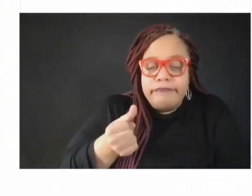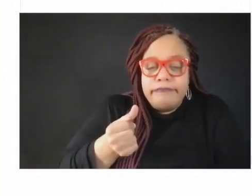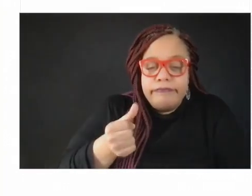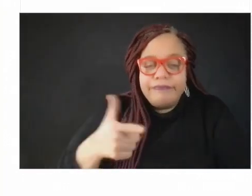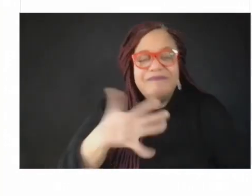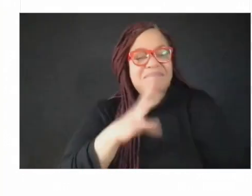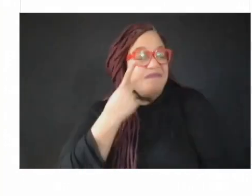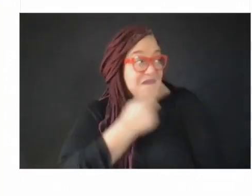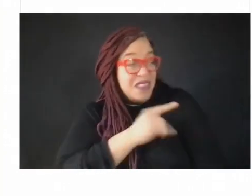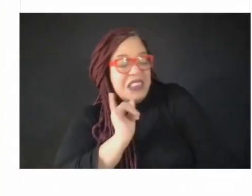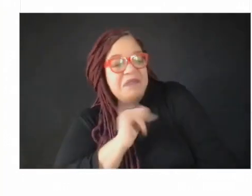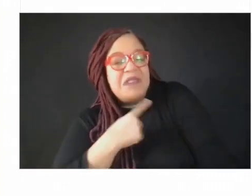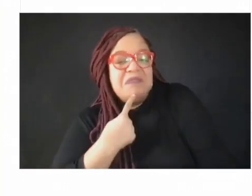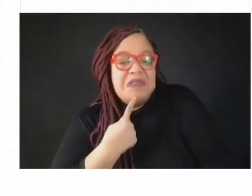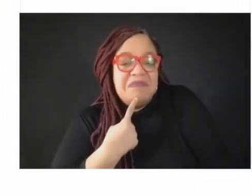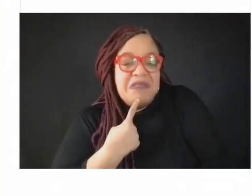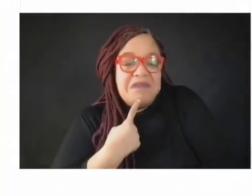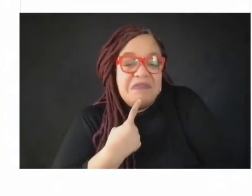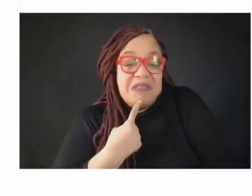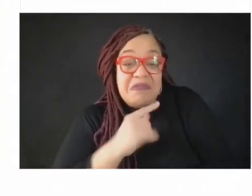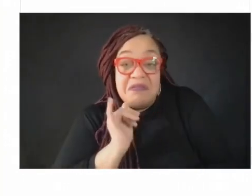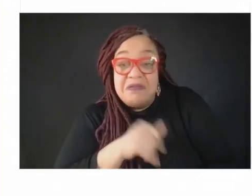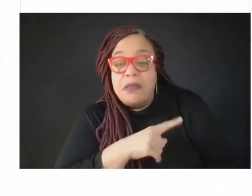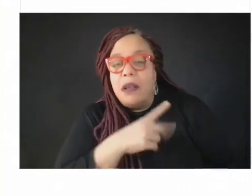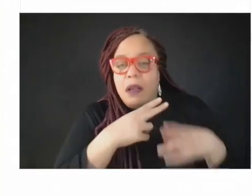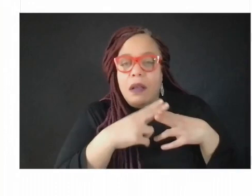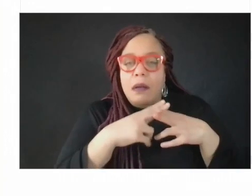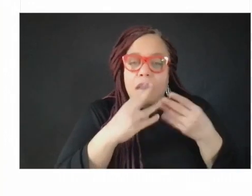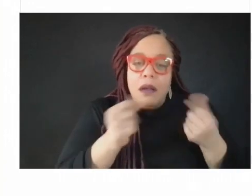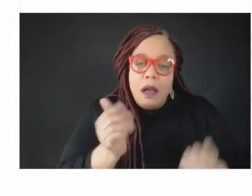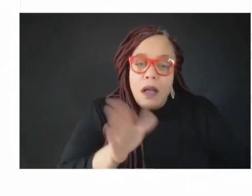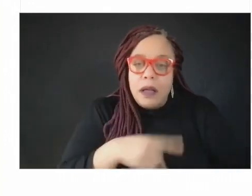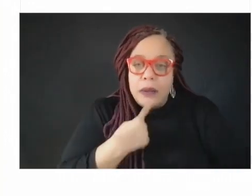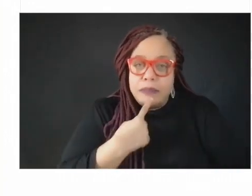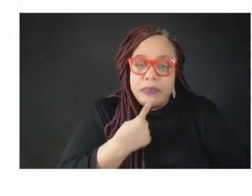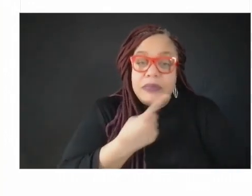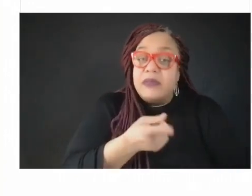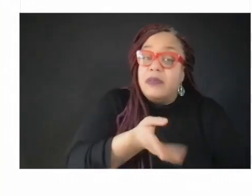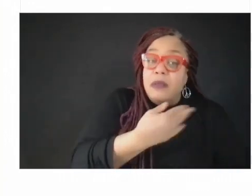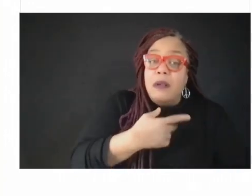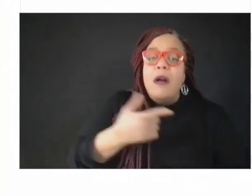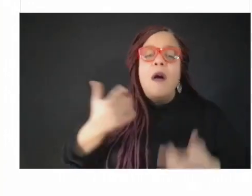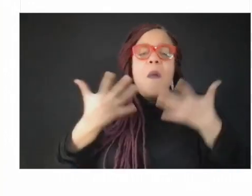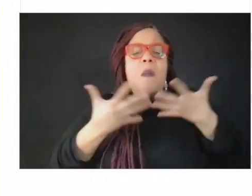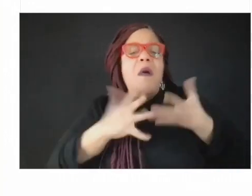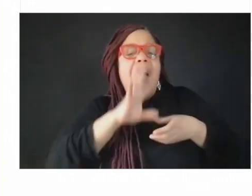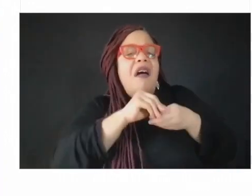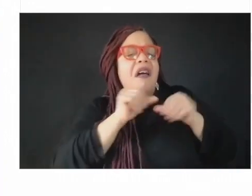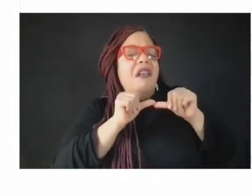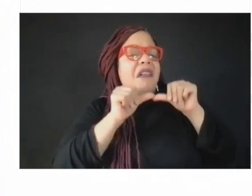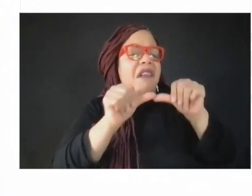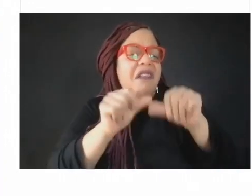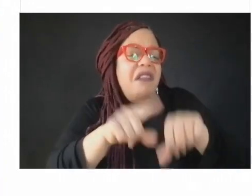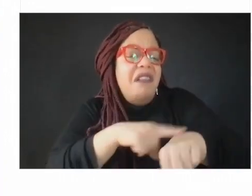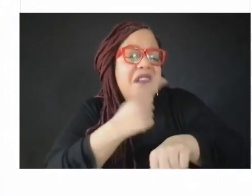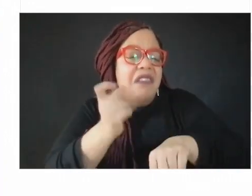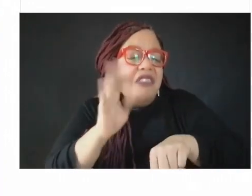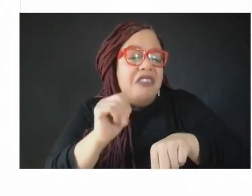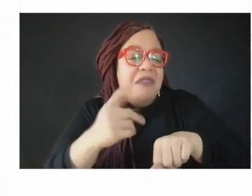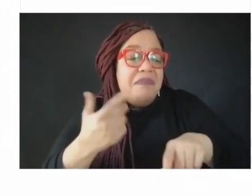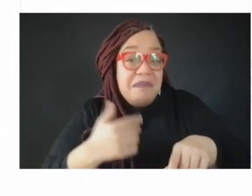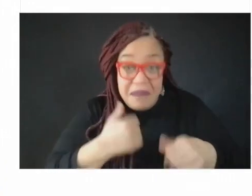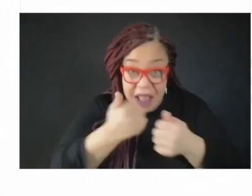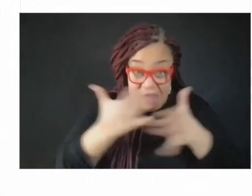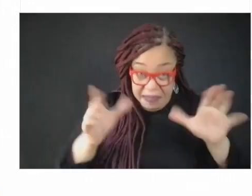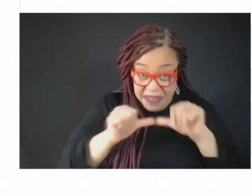And I'd be looking out for those variables and factors that stick, but I'm curious what others think. So, Monica, I would like to pick up